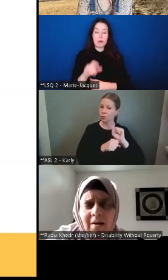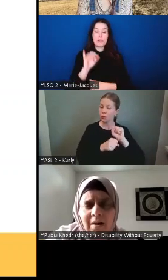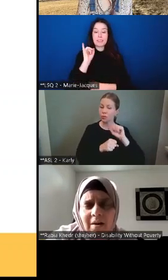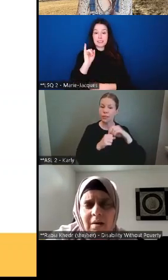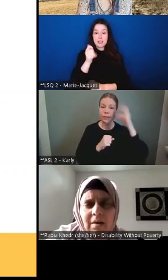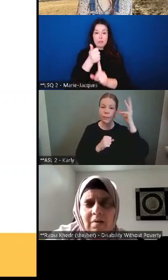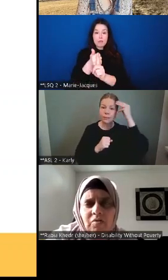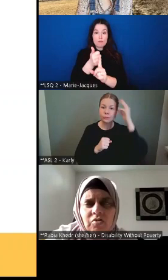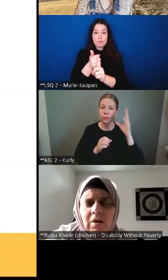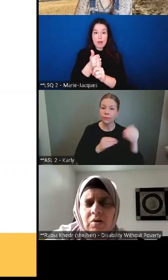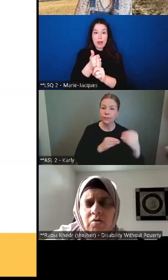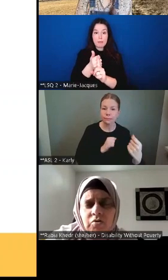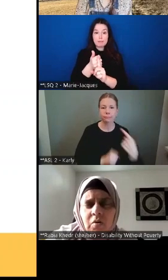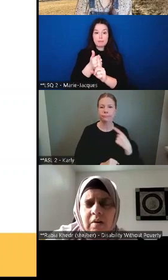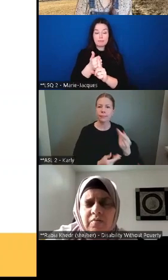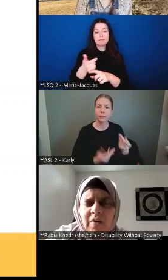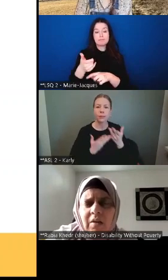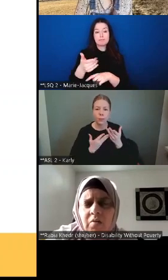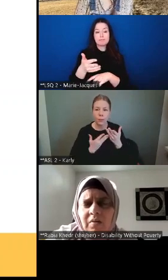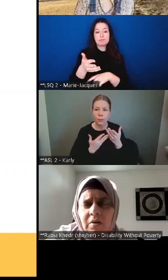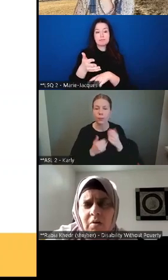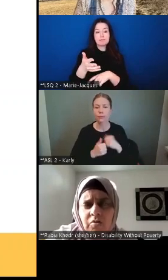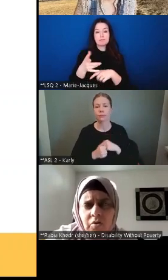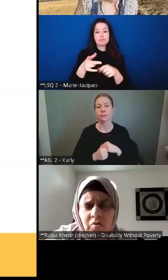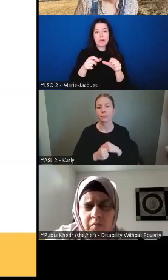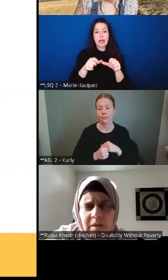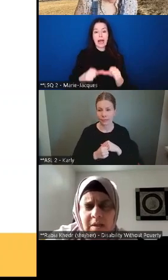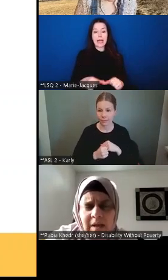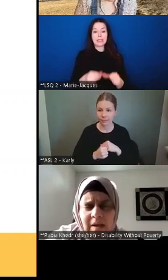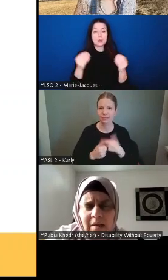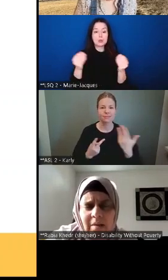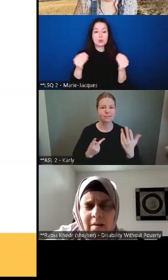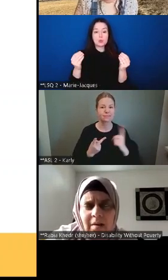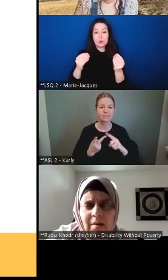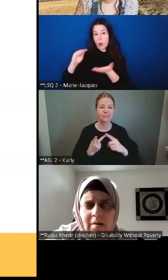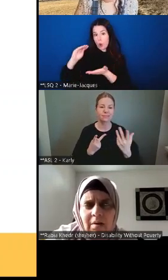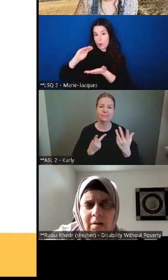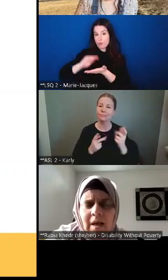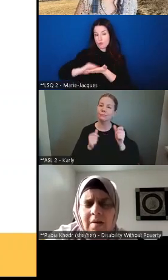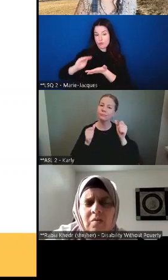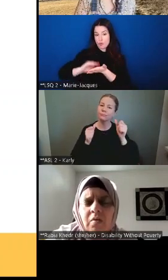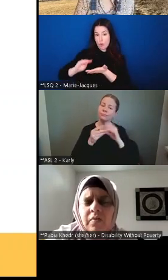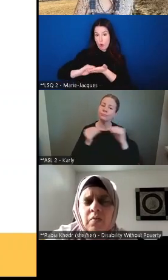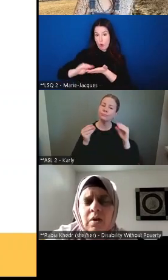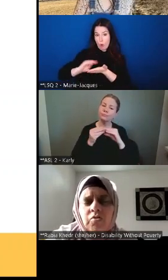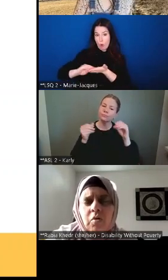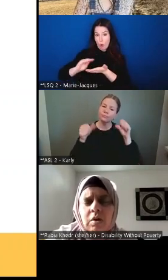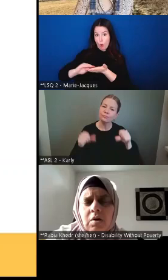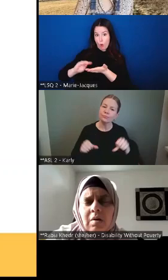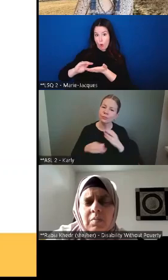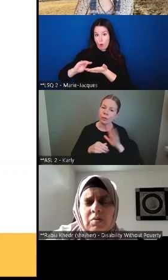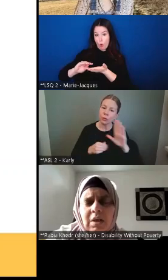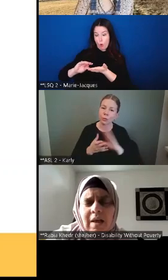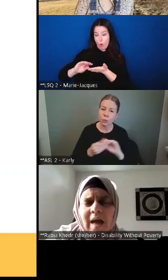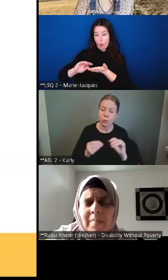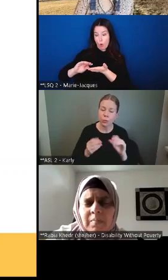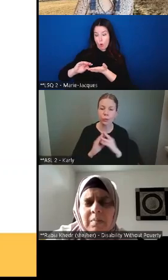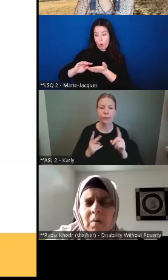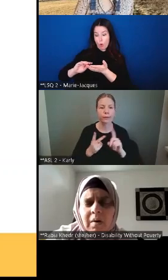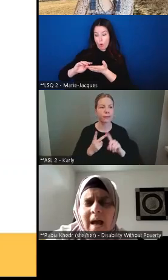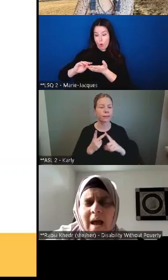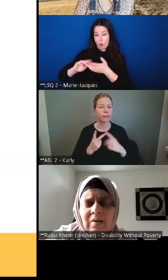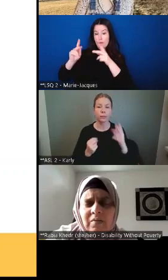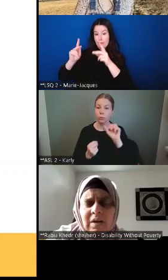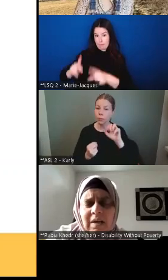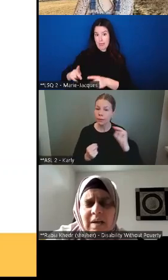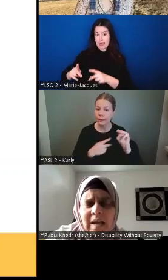know that share your story follow us on our social media let us know if you want to join our community lab and